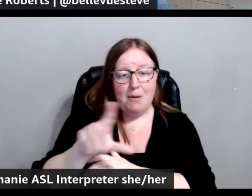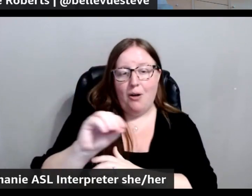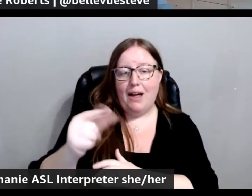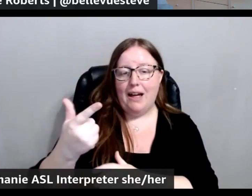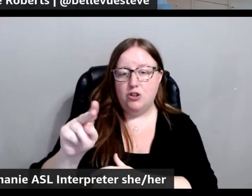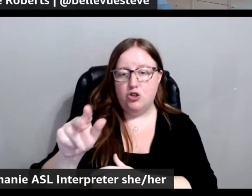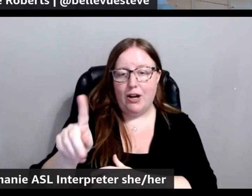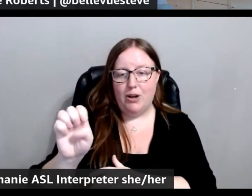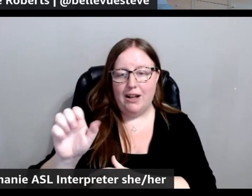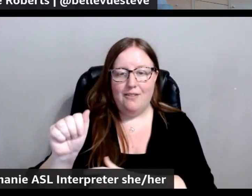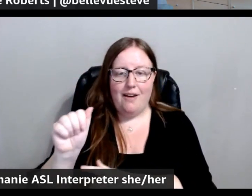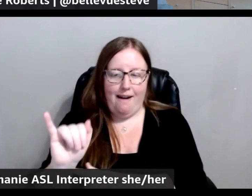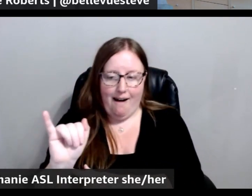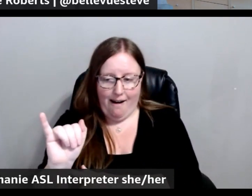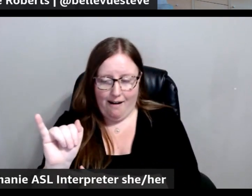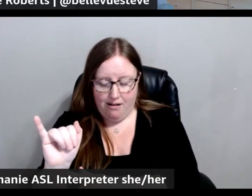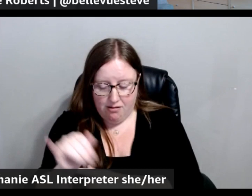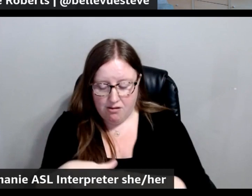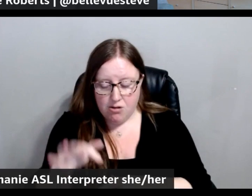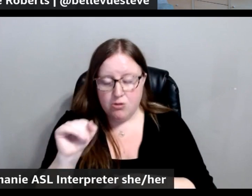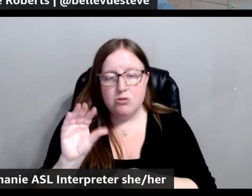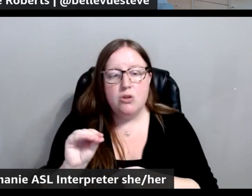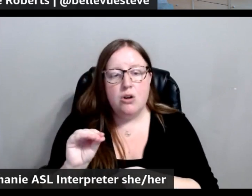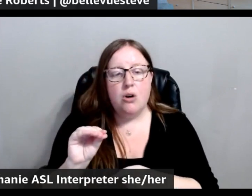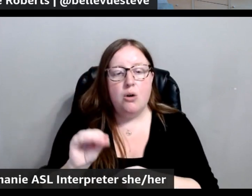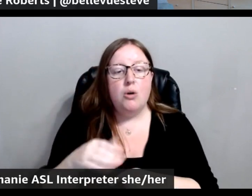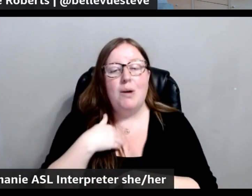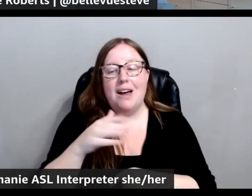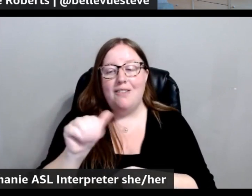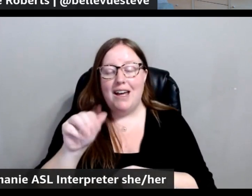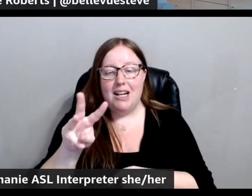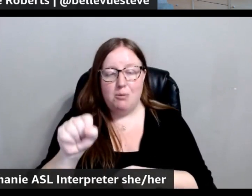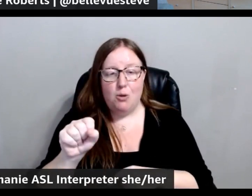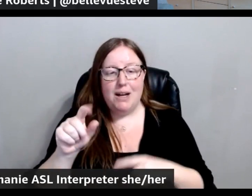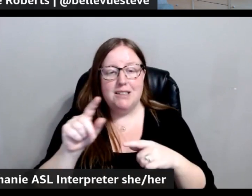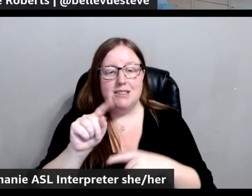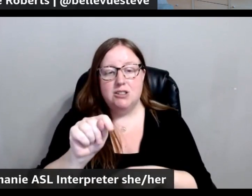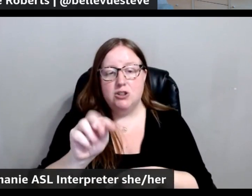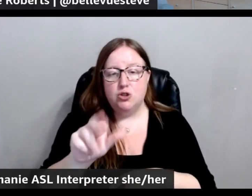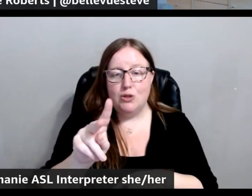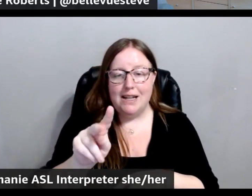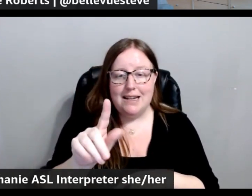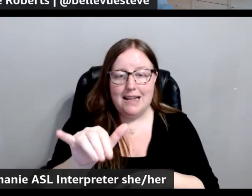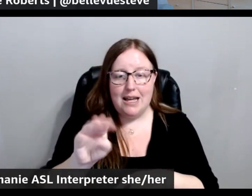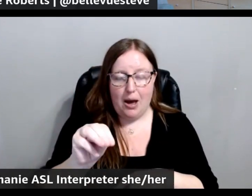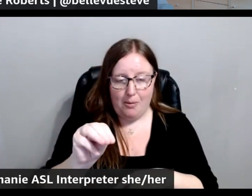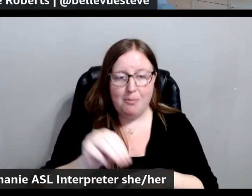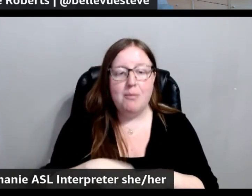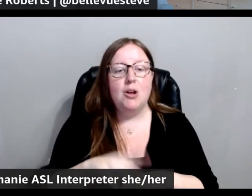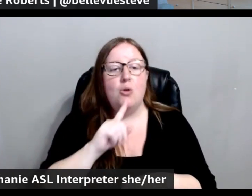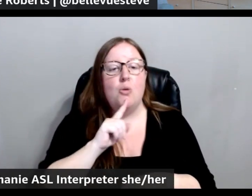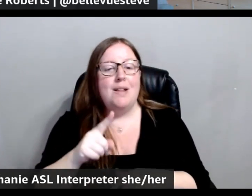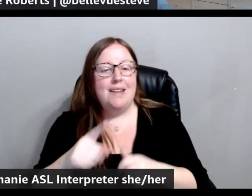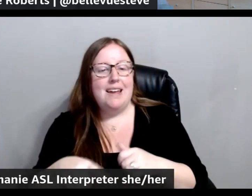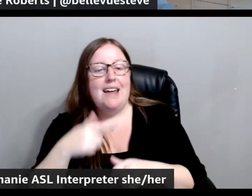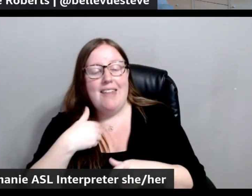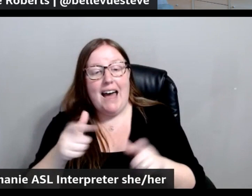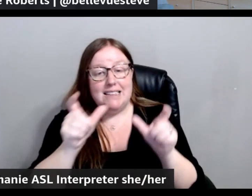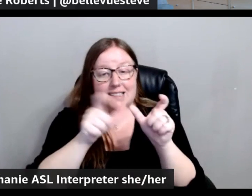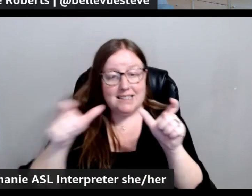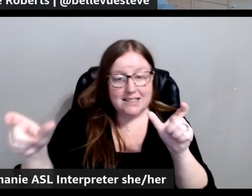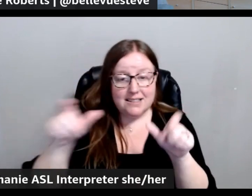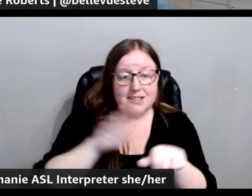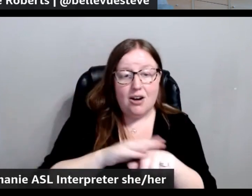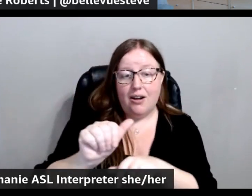by extension. And so, you have AWS Tranium and AWS Inferentia, the latest instances on